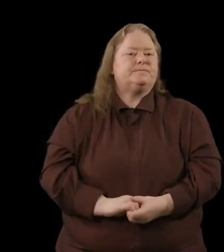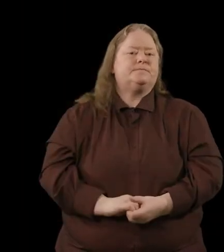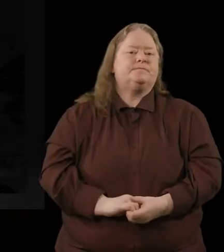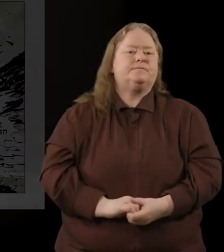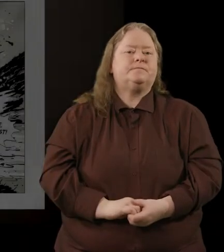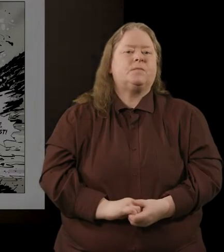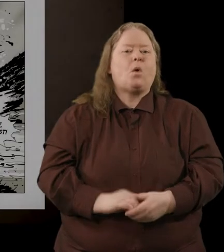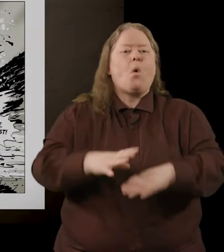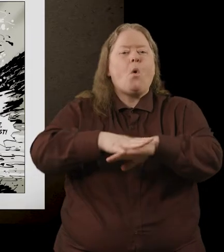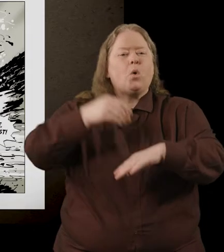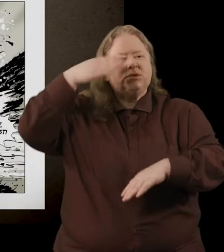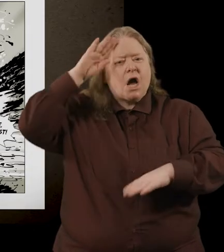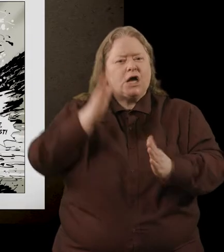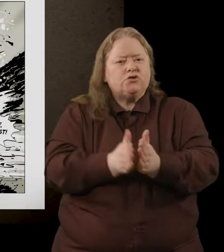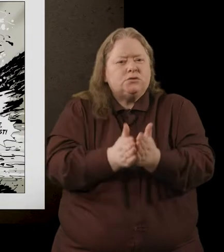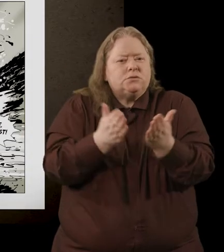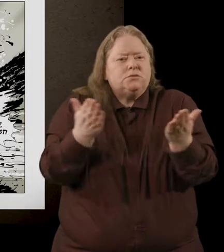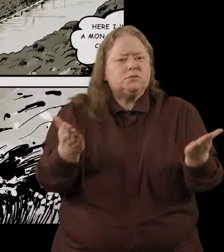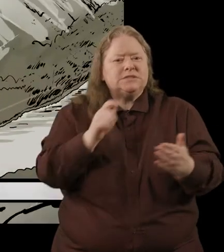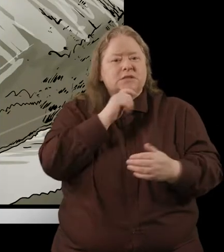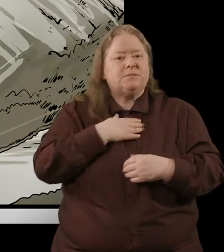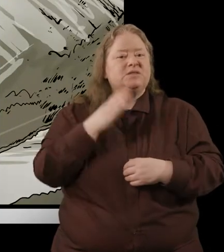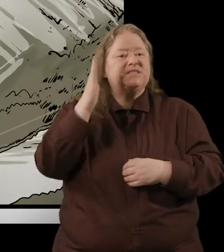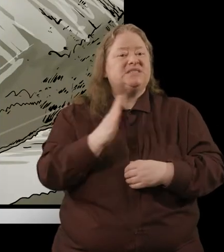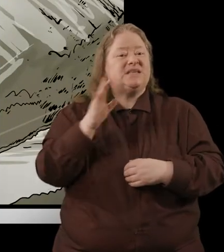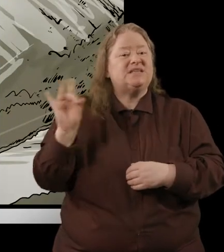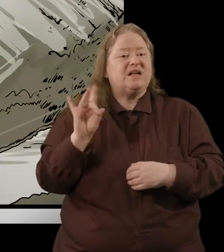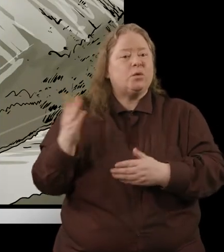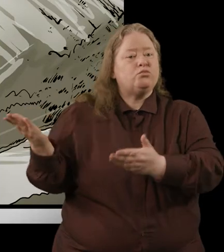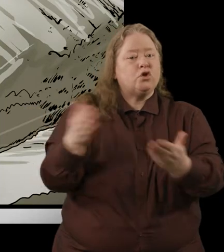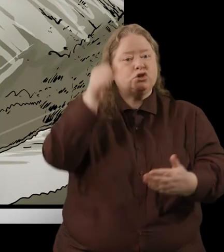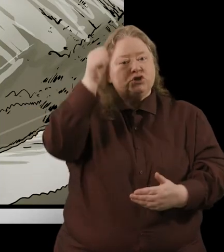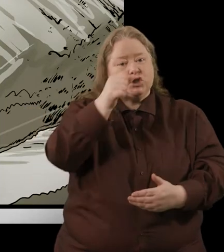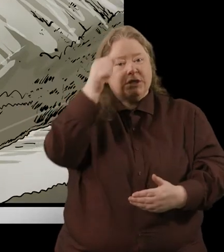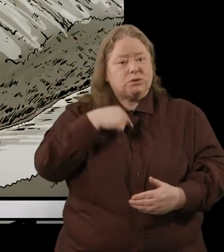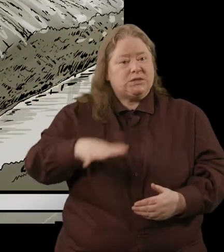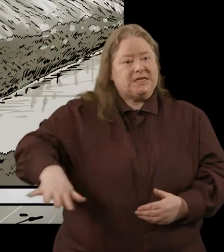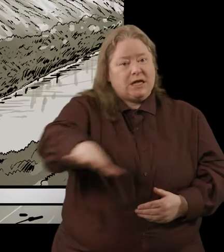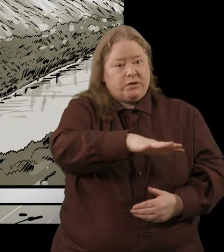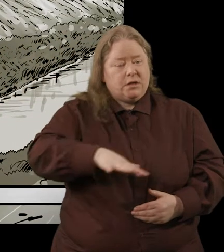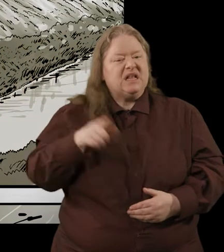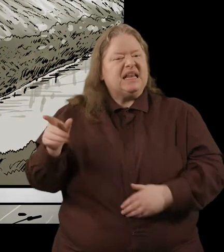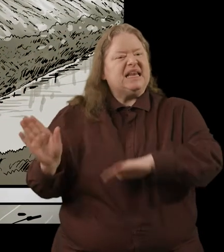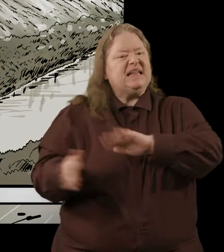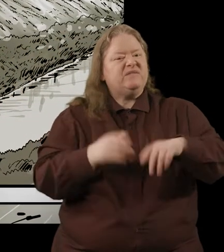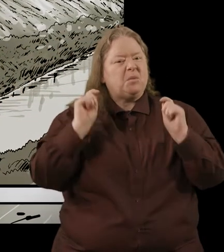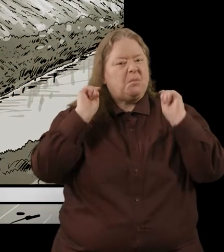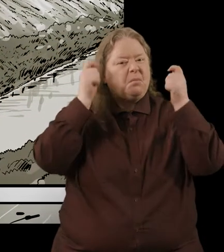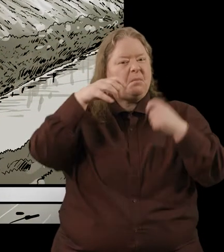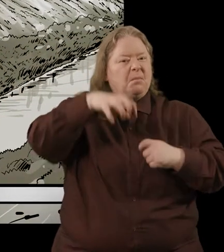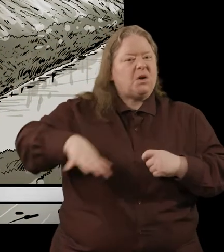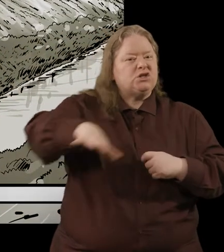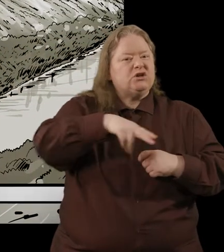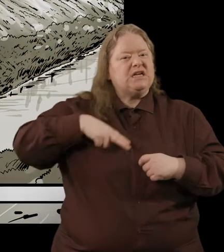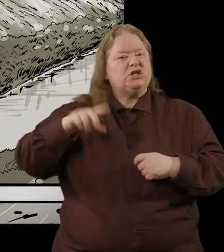The old Irish annals tell us that St Kevin brought Christianity to this area. He left a monastery near Tallagh in Dublin,